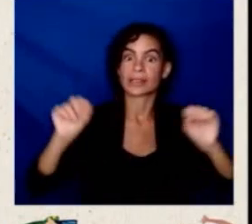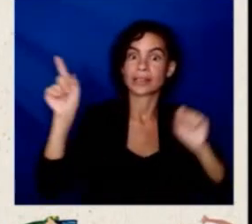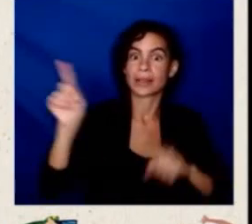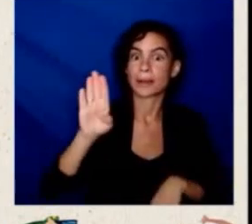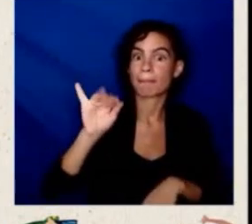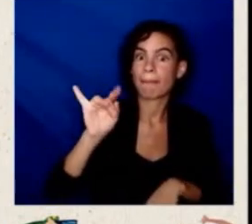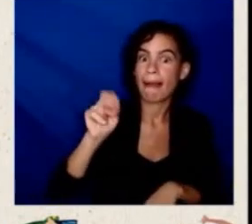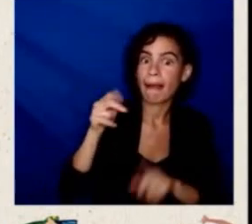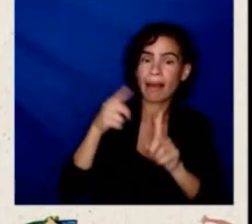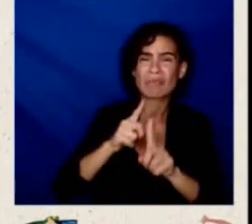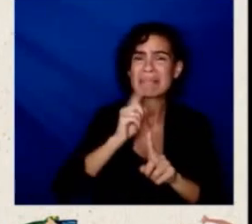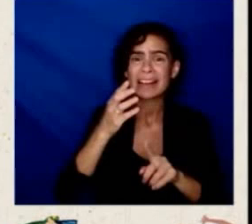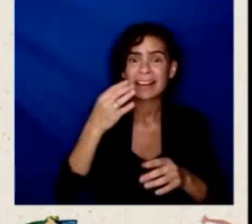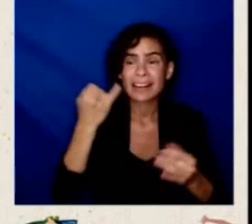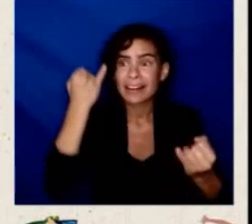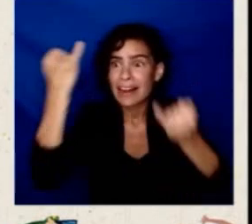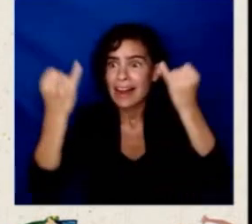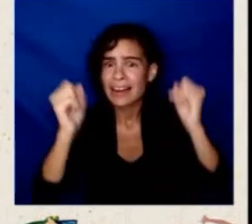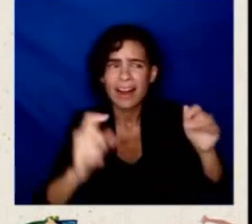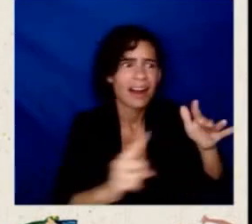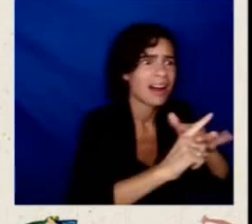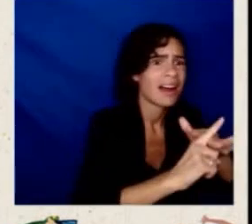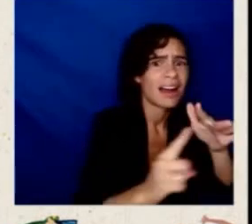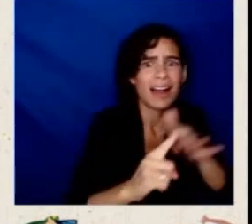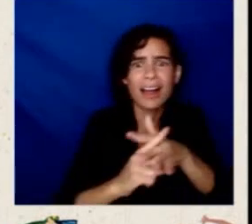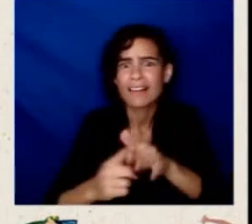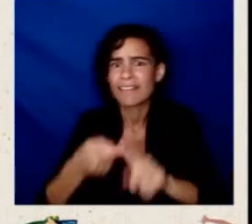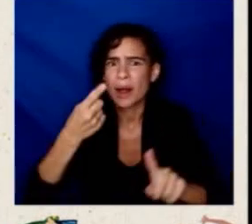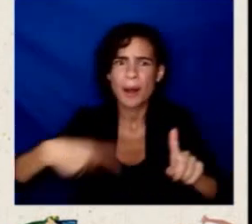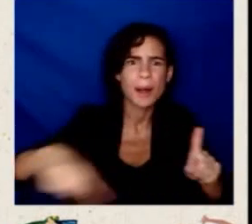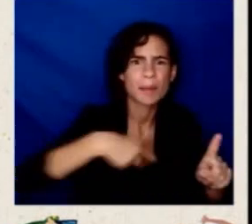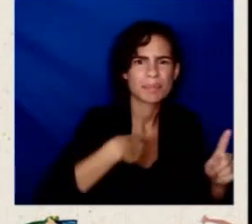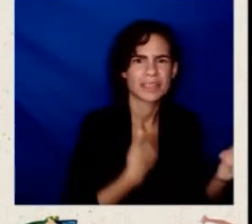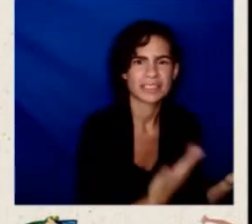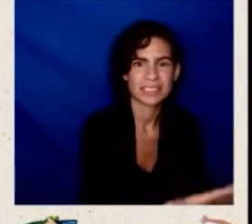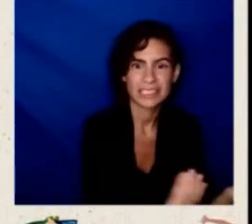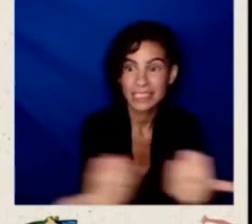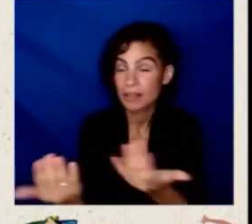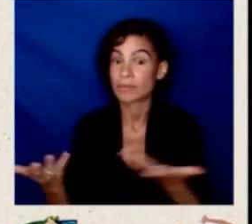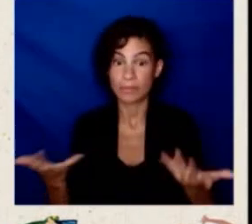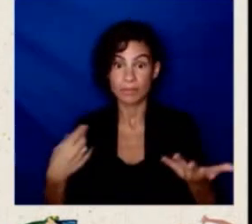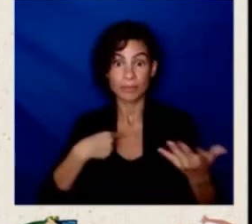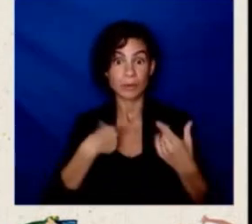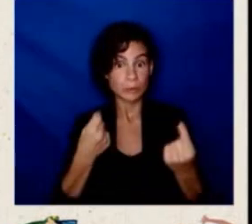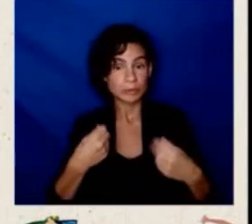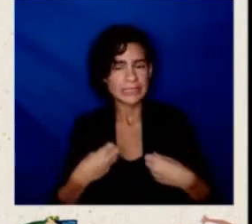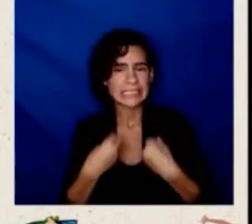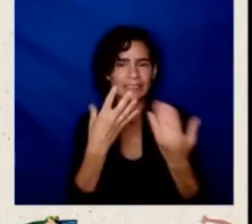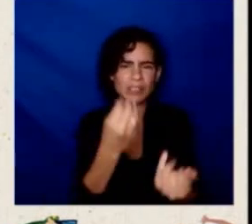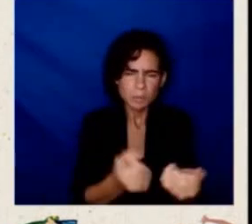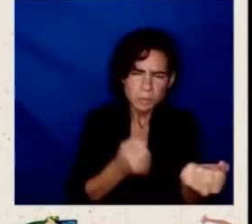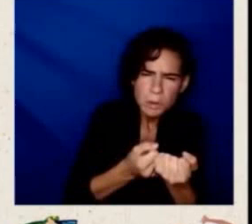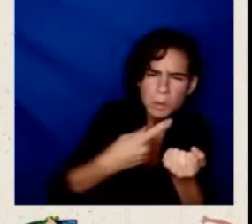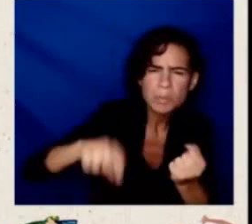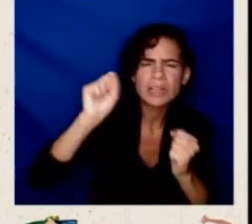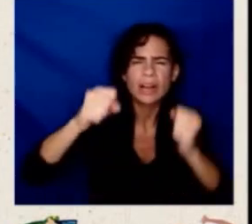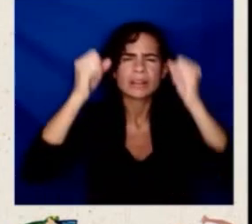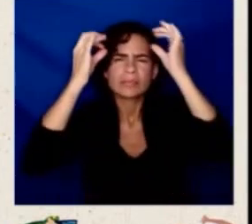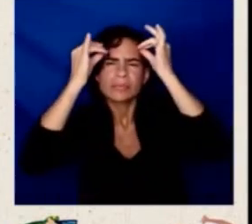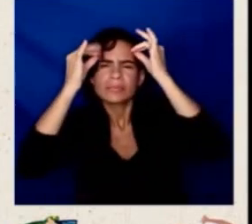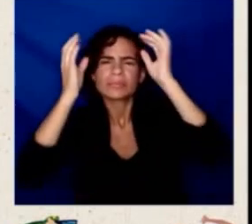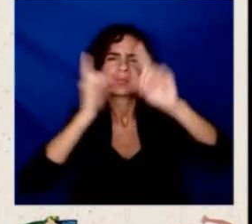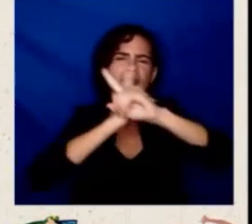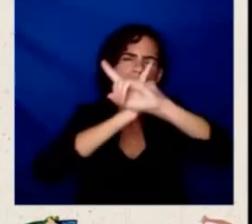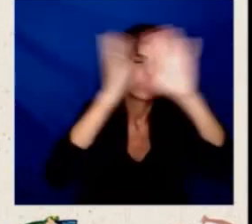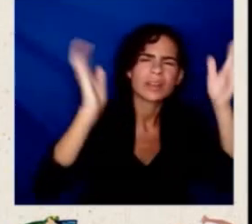sure that we provide the support that they need in order to launch their businesses and grow their businesses. And I was really excited to